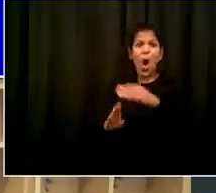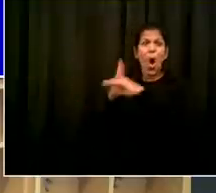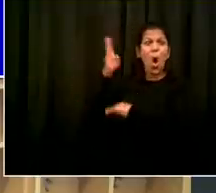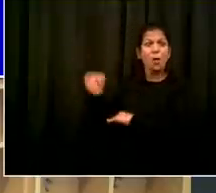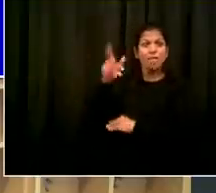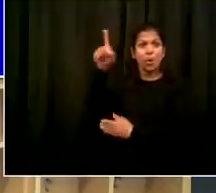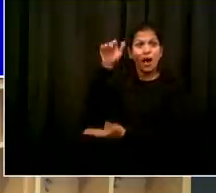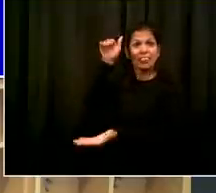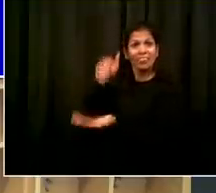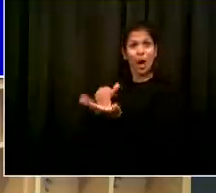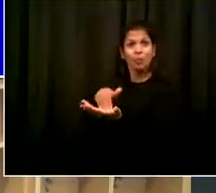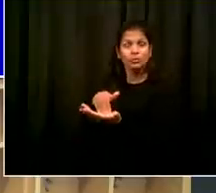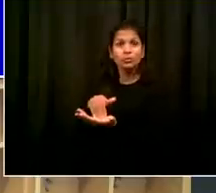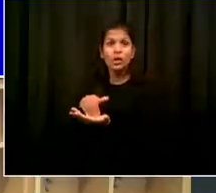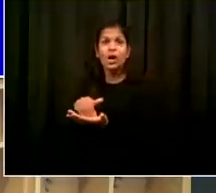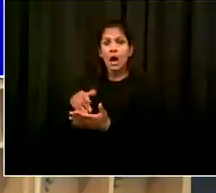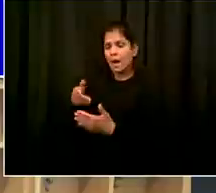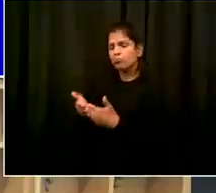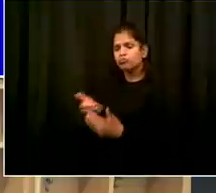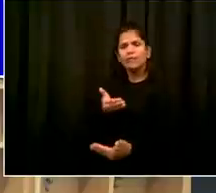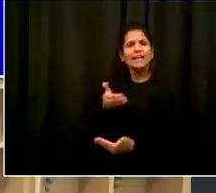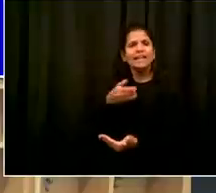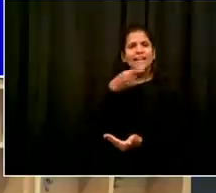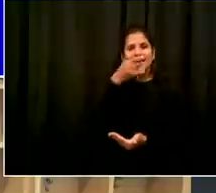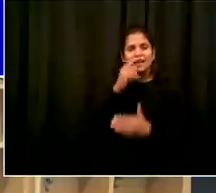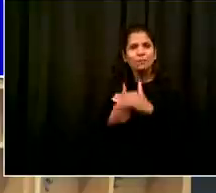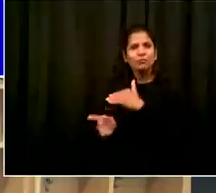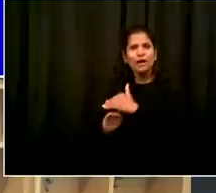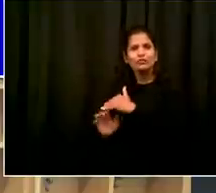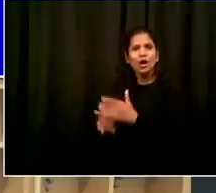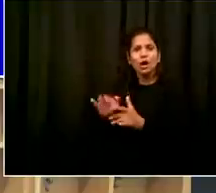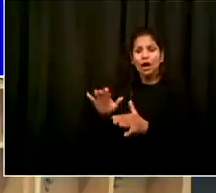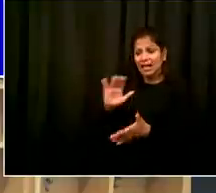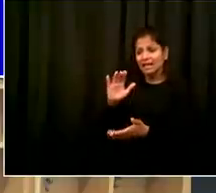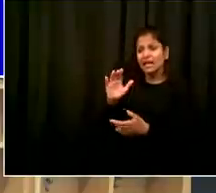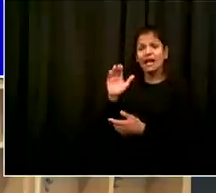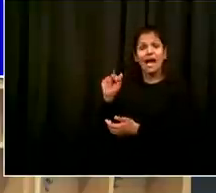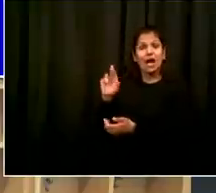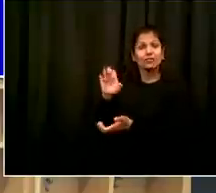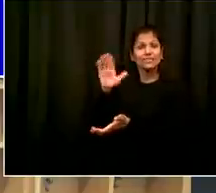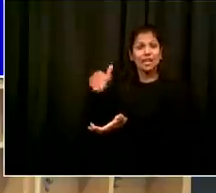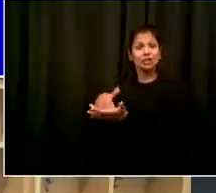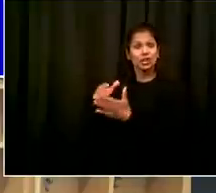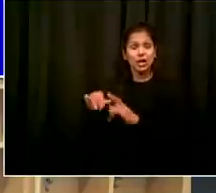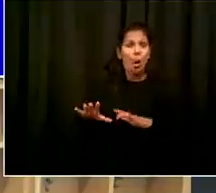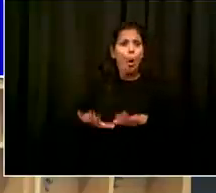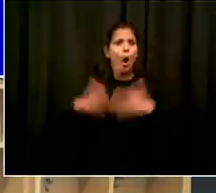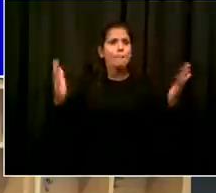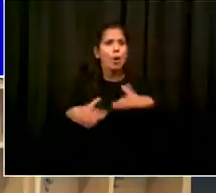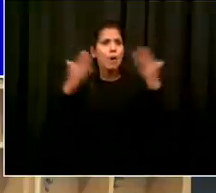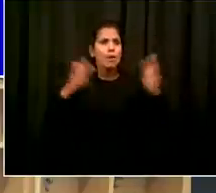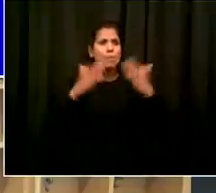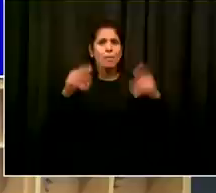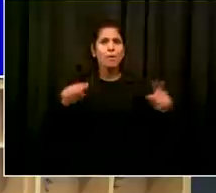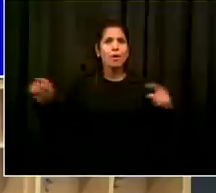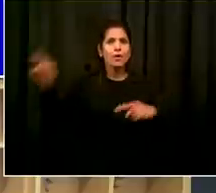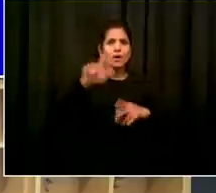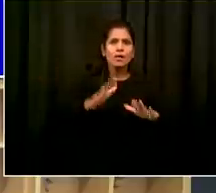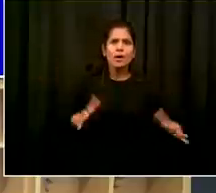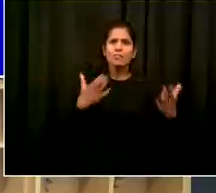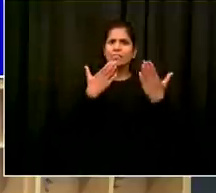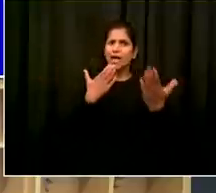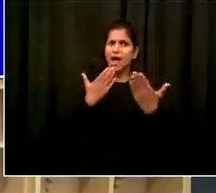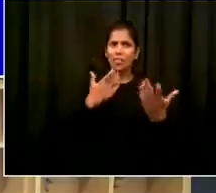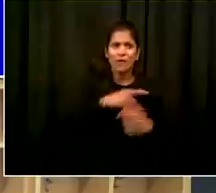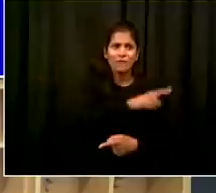thanks to the great work of our professionals who are there for our kids and thanks to parents who worked with them as well why give a special thank